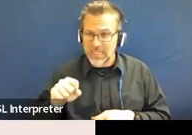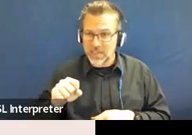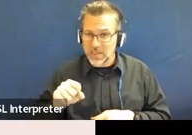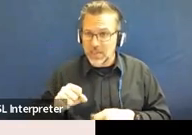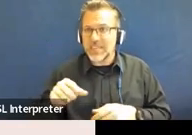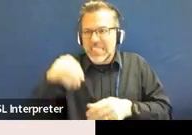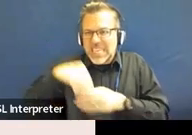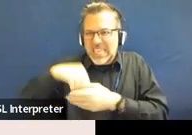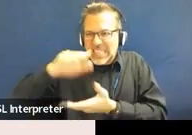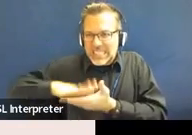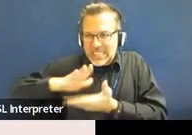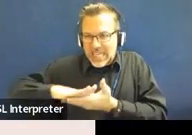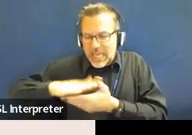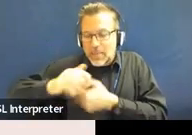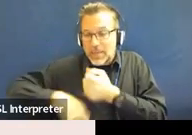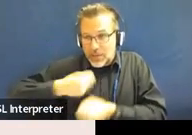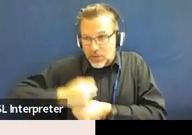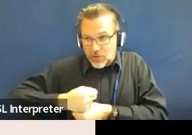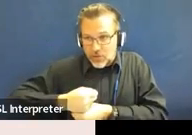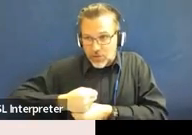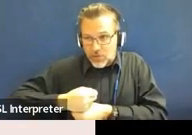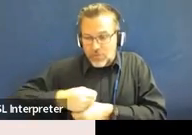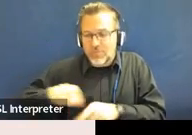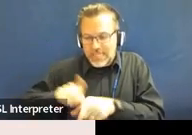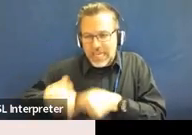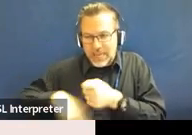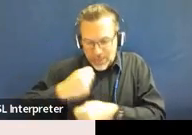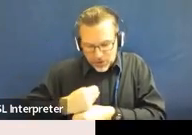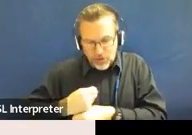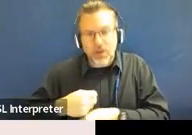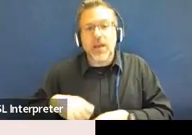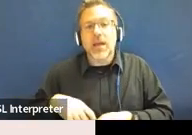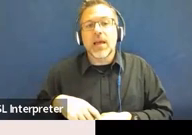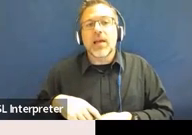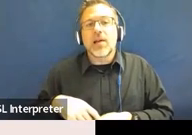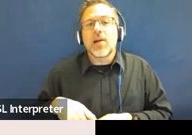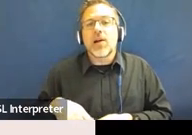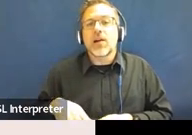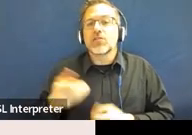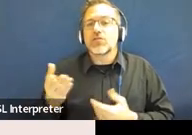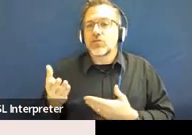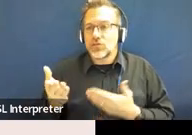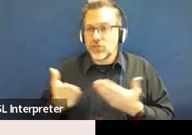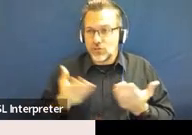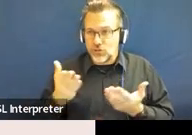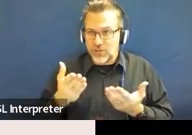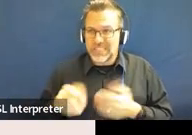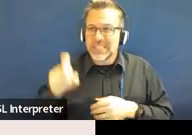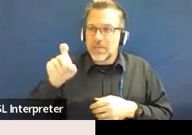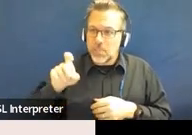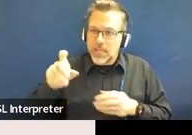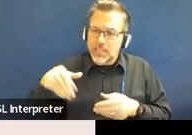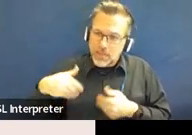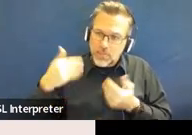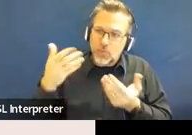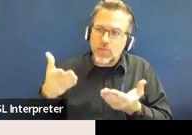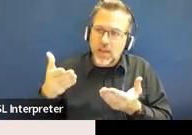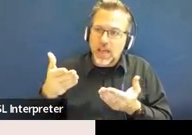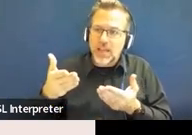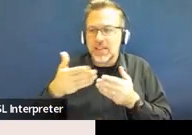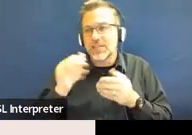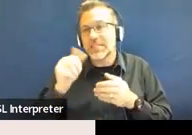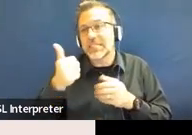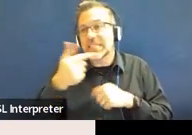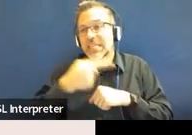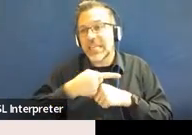in the same year, rather, I'm sorry, the services must be provided during any subsequent days of removal. And you